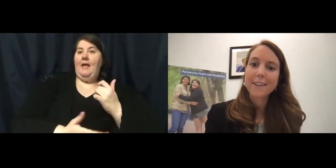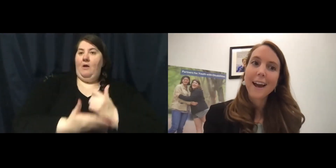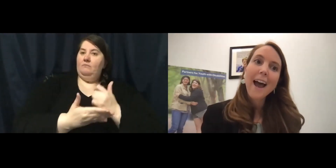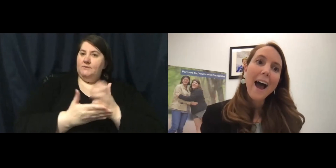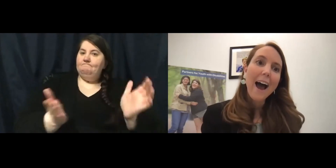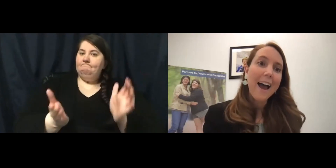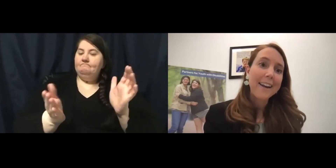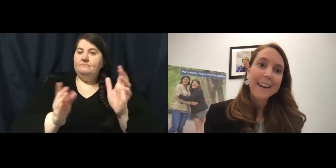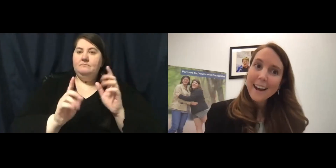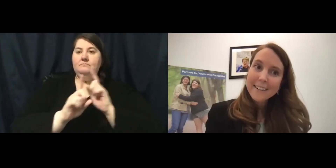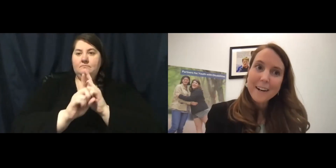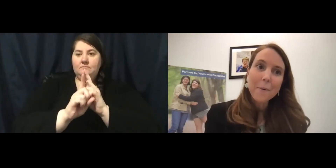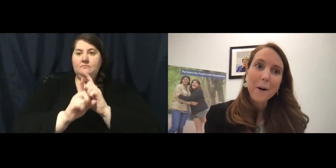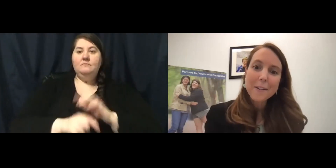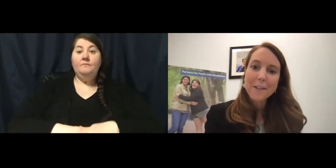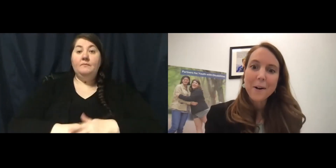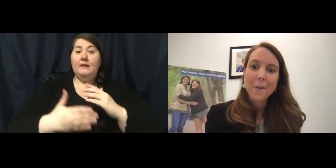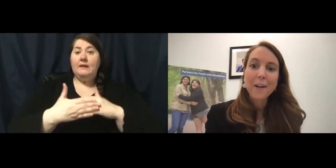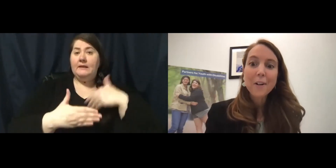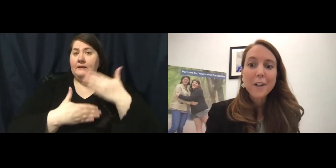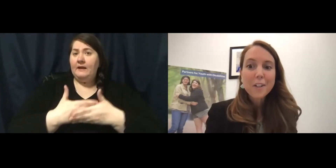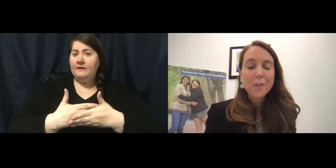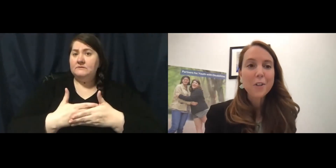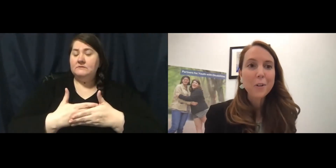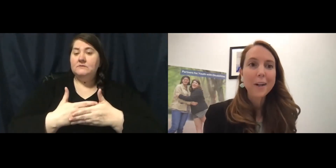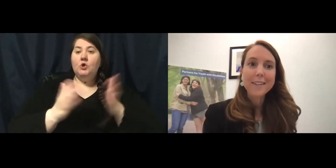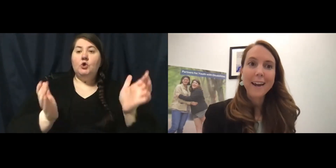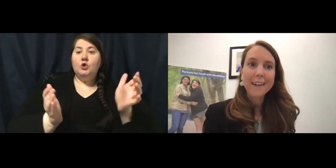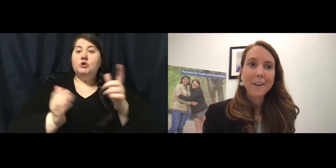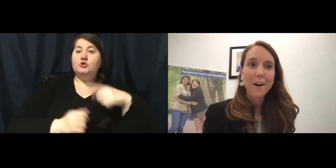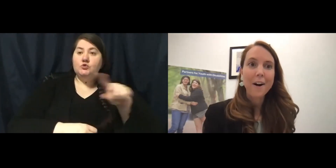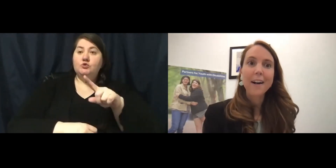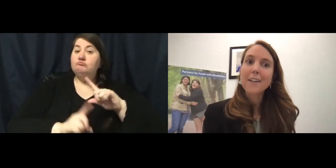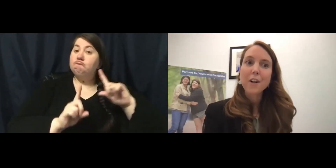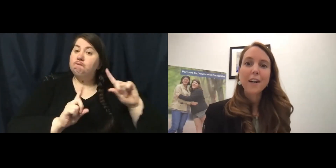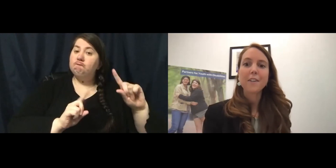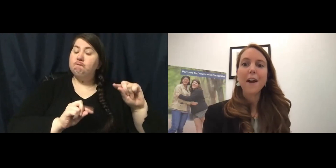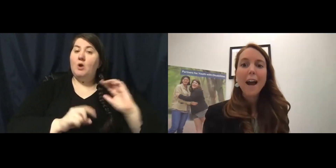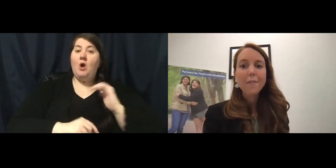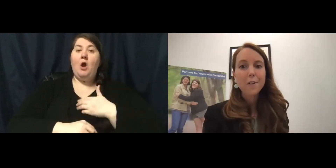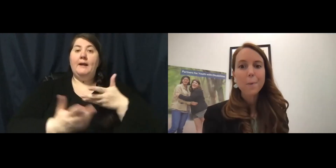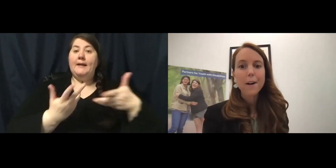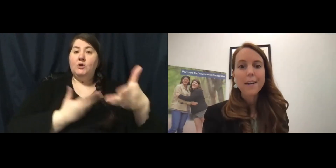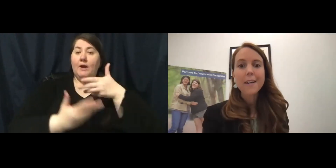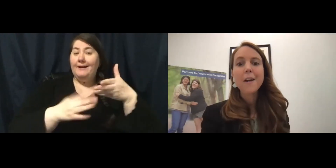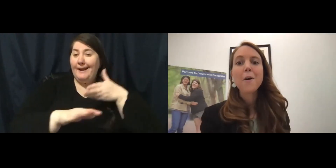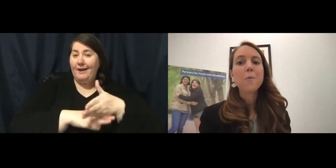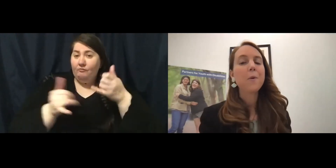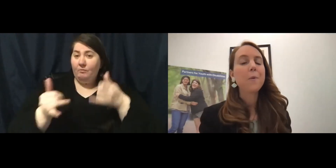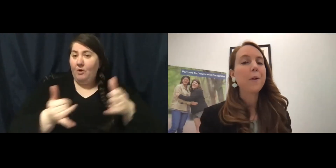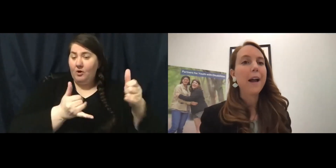And next, I would also encourage you to attend our interactive after-party.